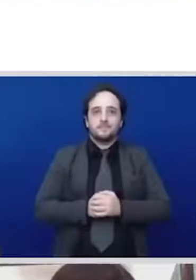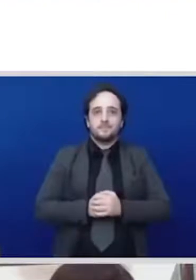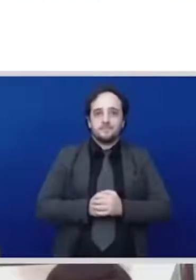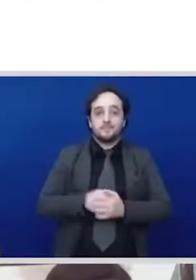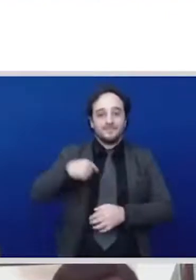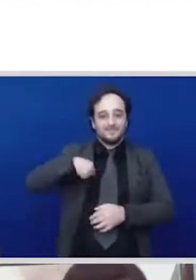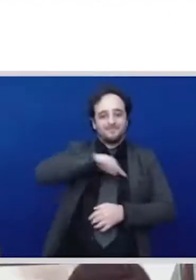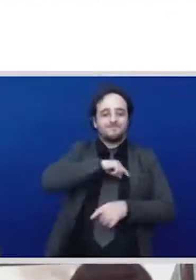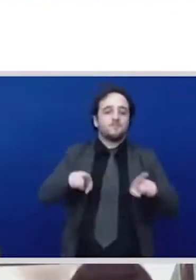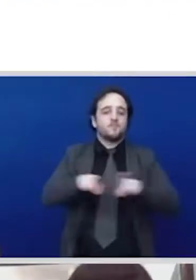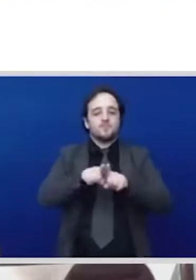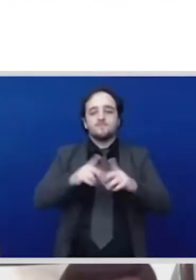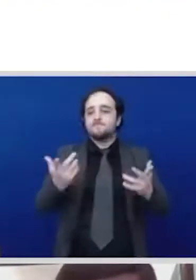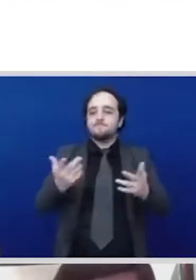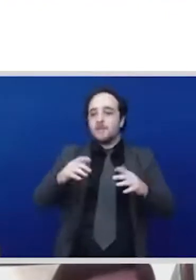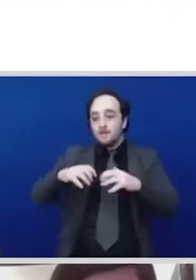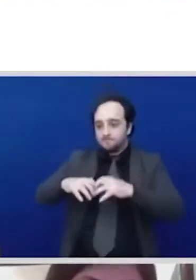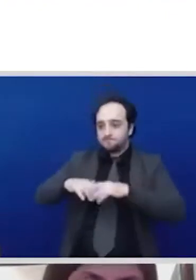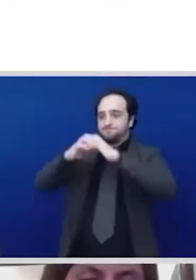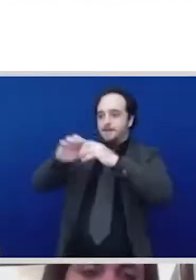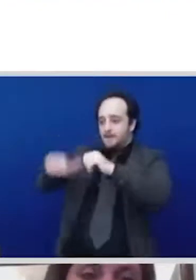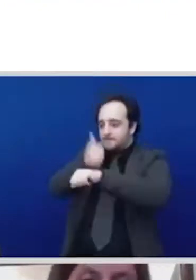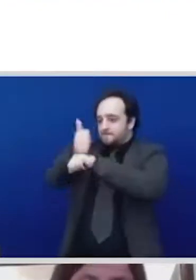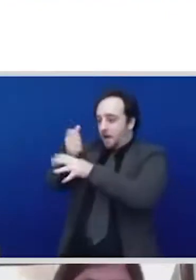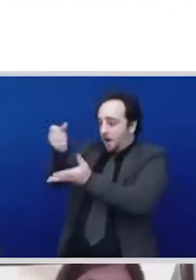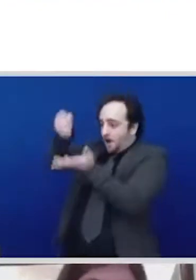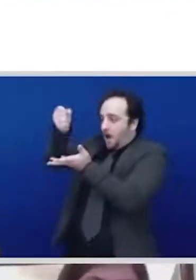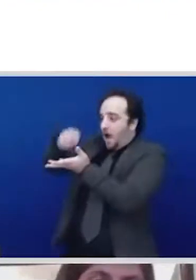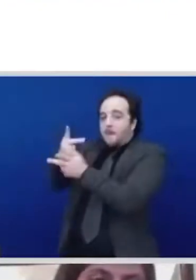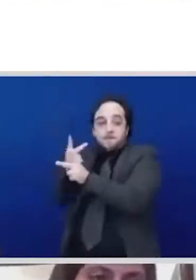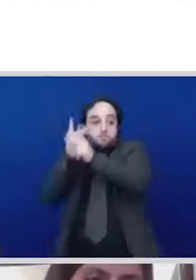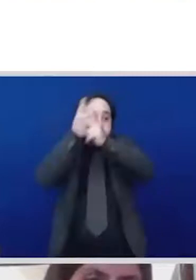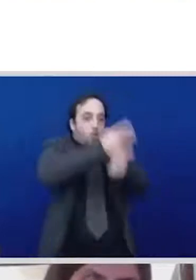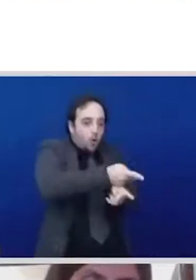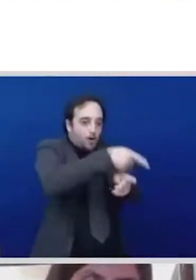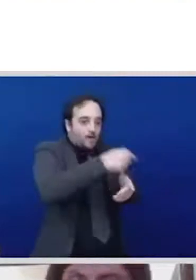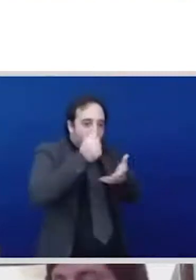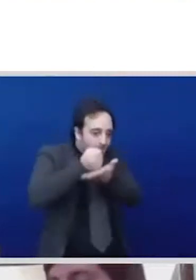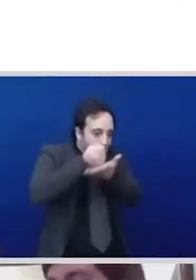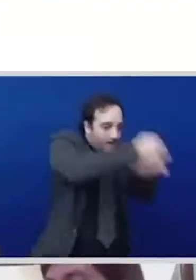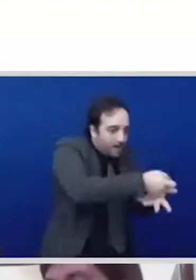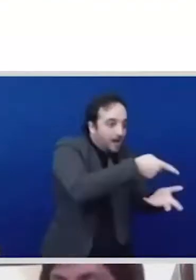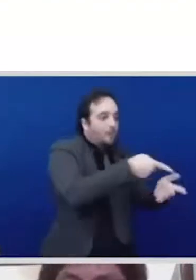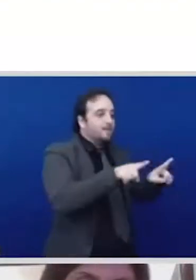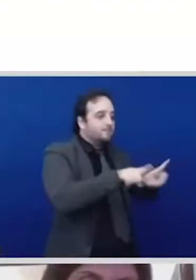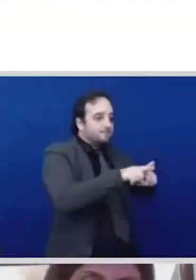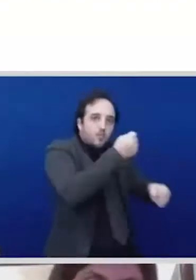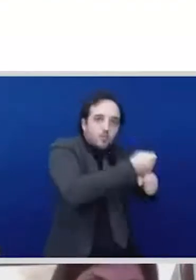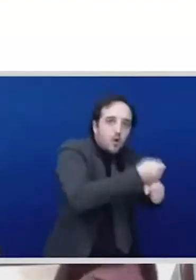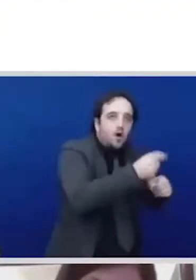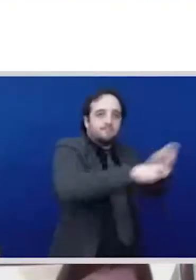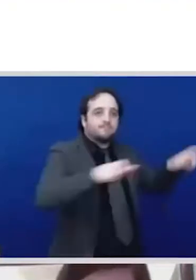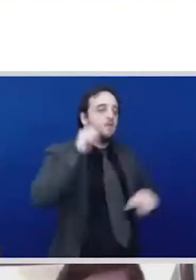state public sector banks and also with our non-bank financial institution owned by the states